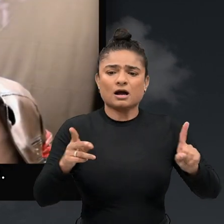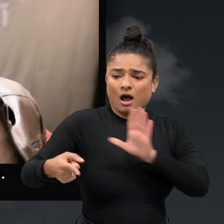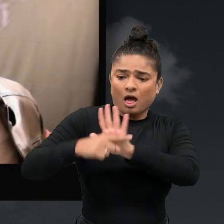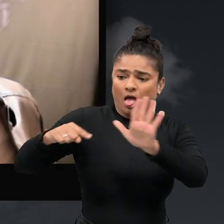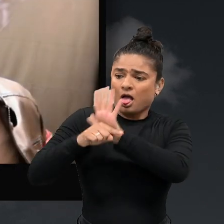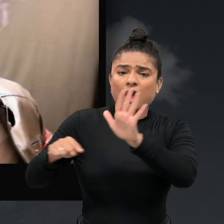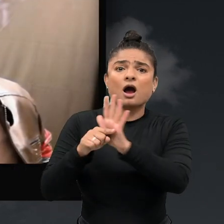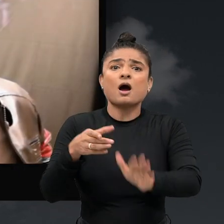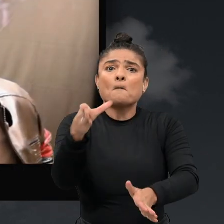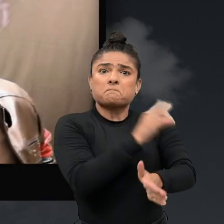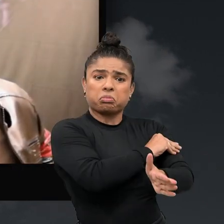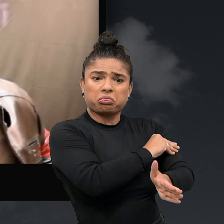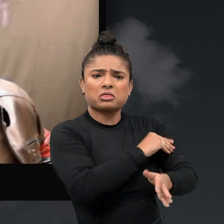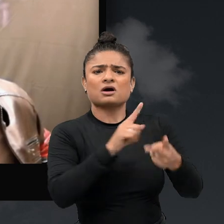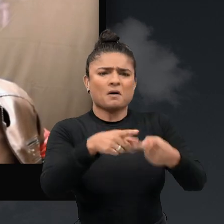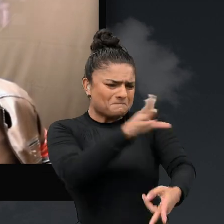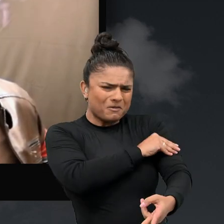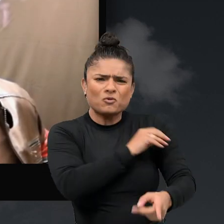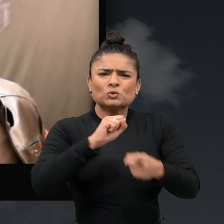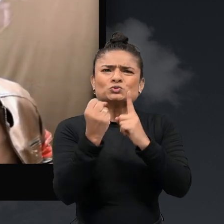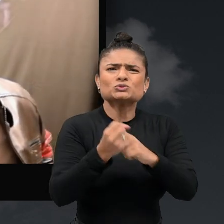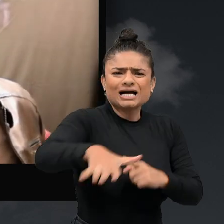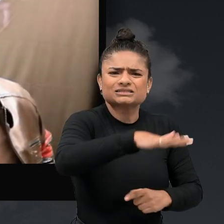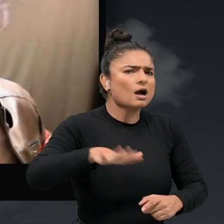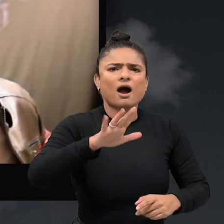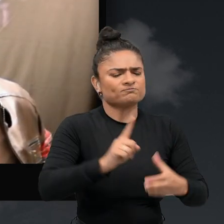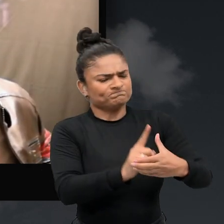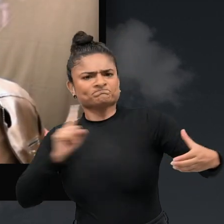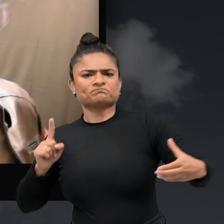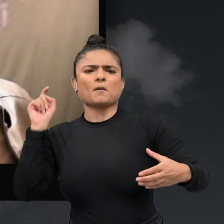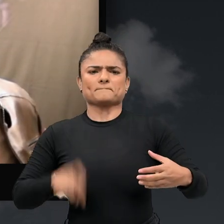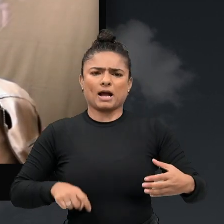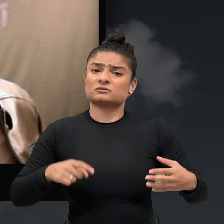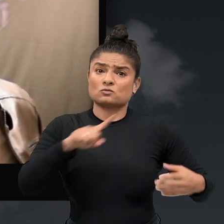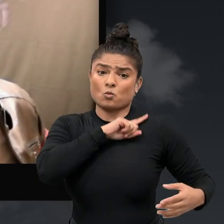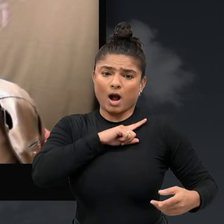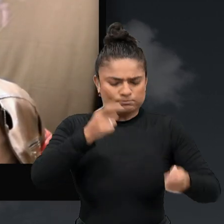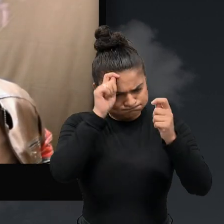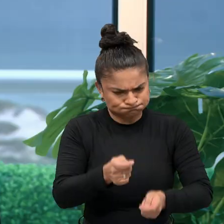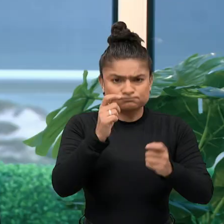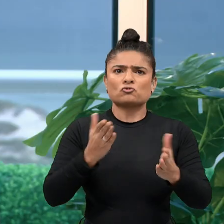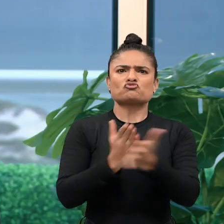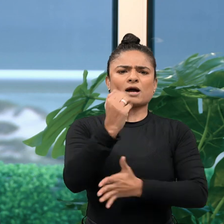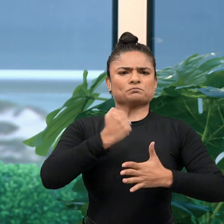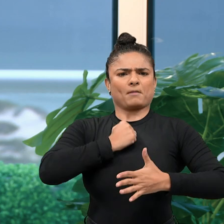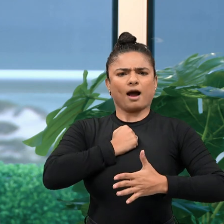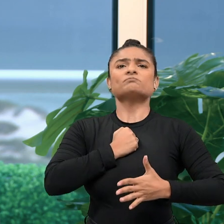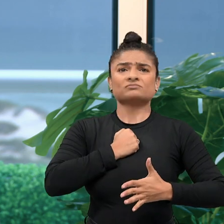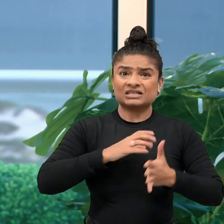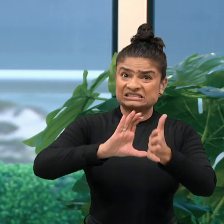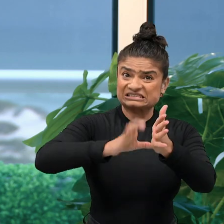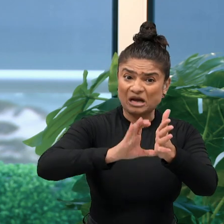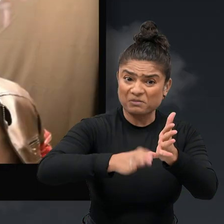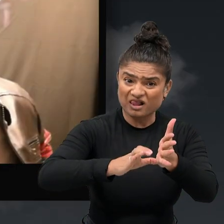from that. Disempowered. How could I be disempowered in a society that was graduating, was acknowledging my rights?